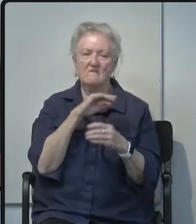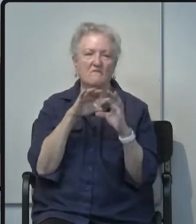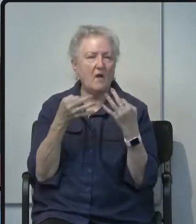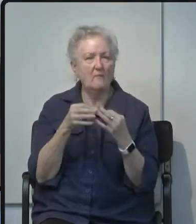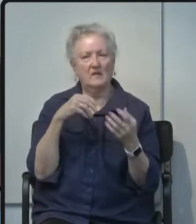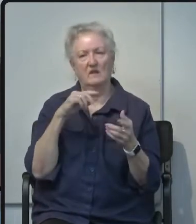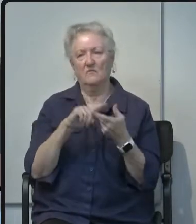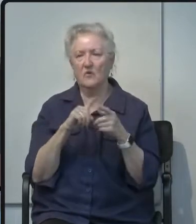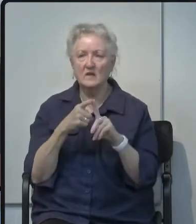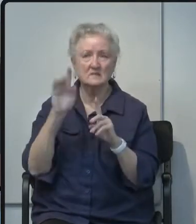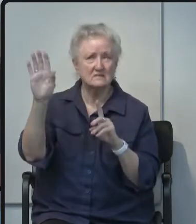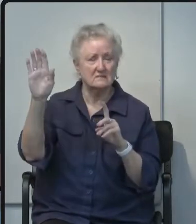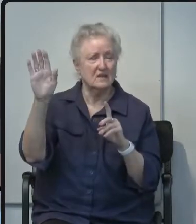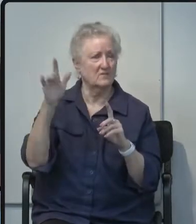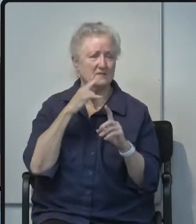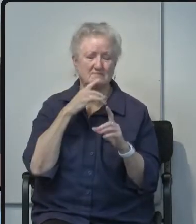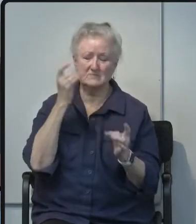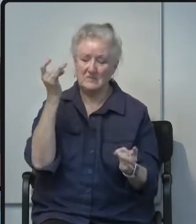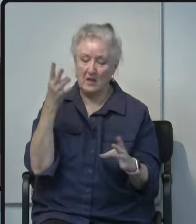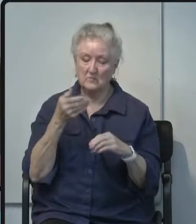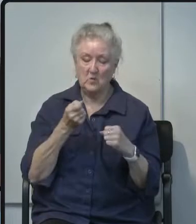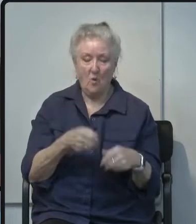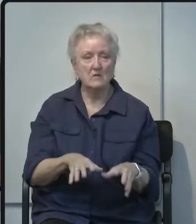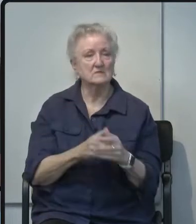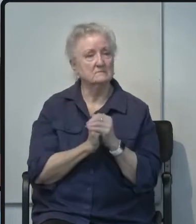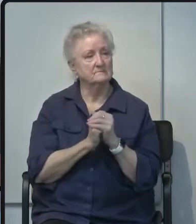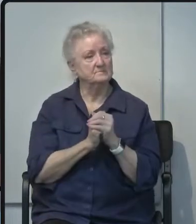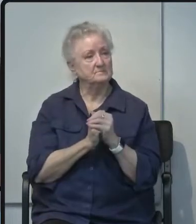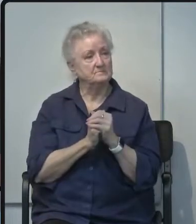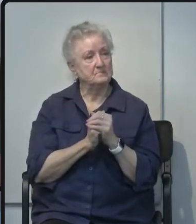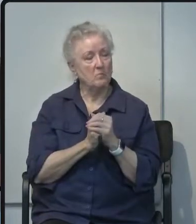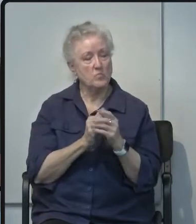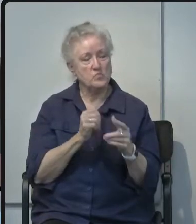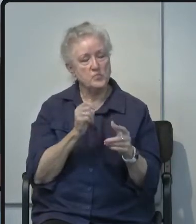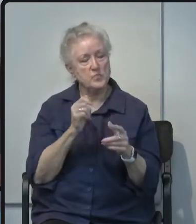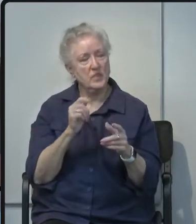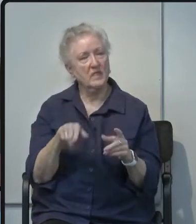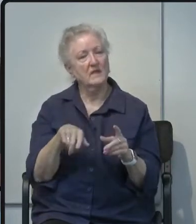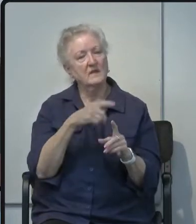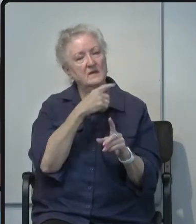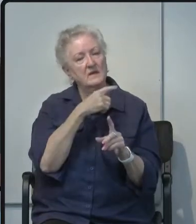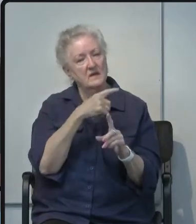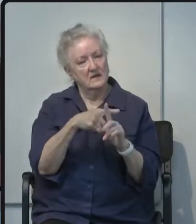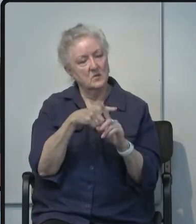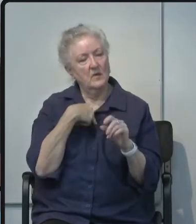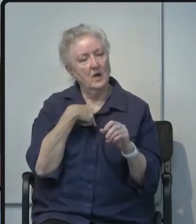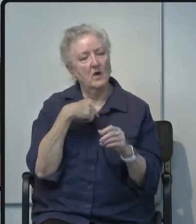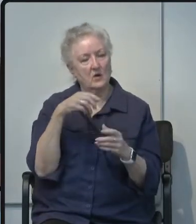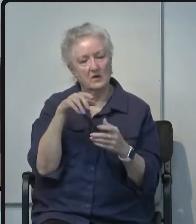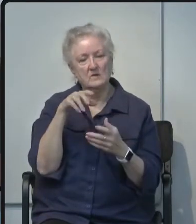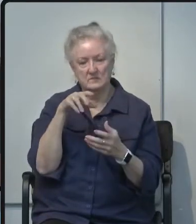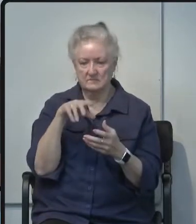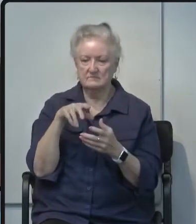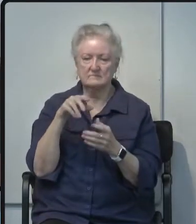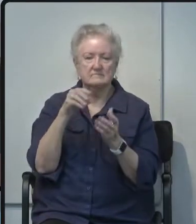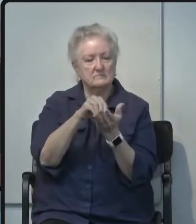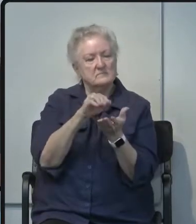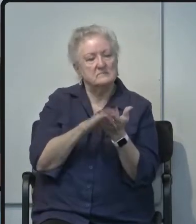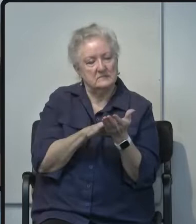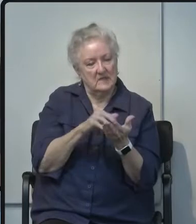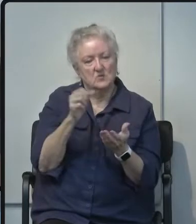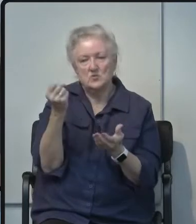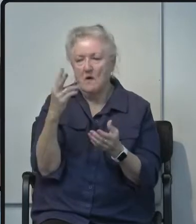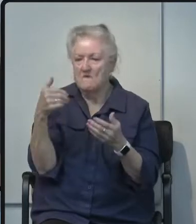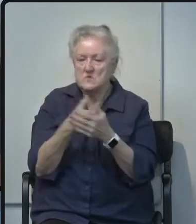in addition today we are reporting 12 new cases of kovat 19